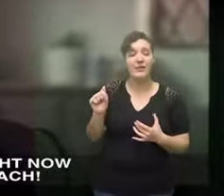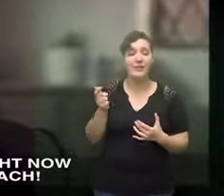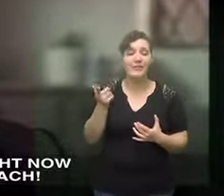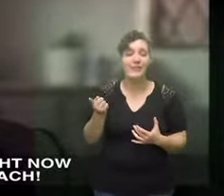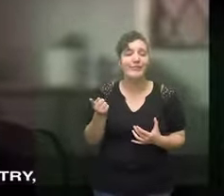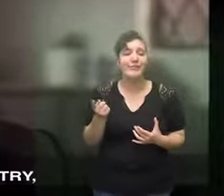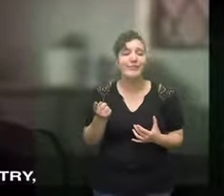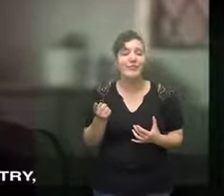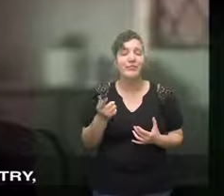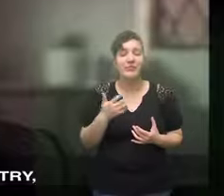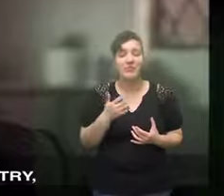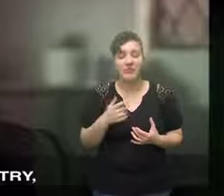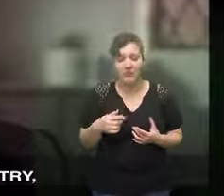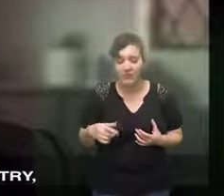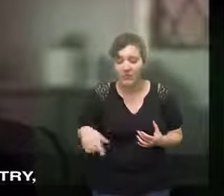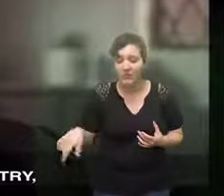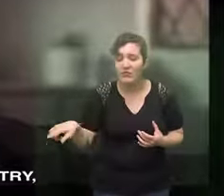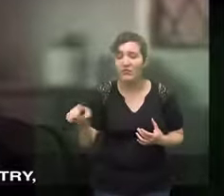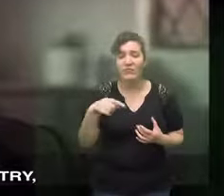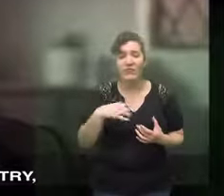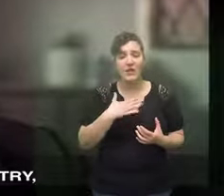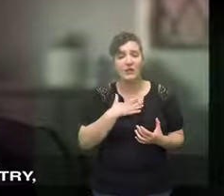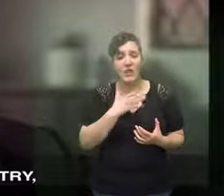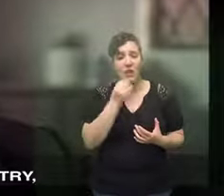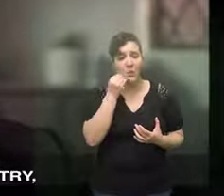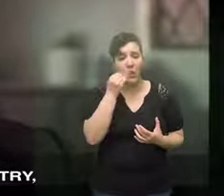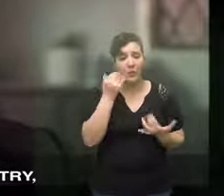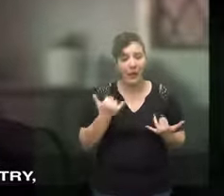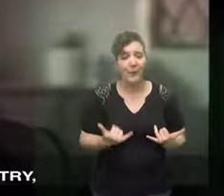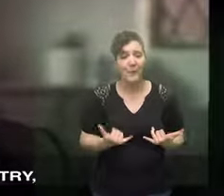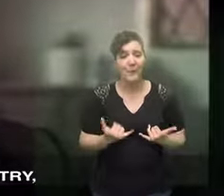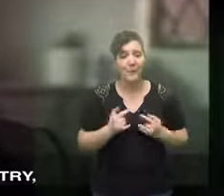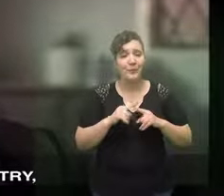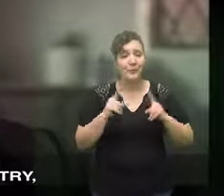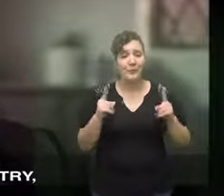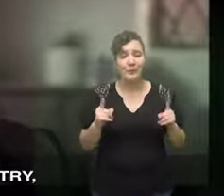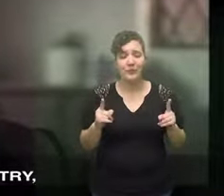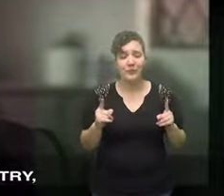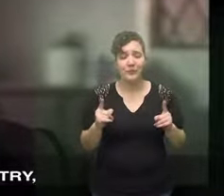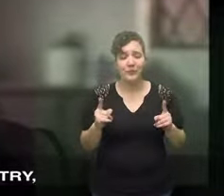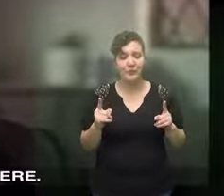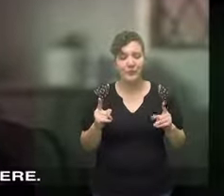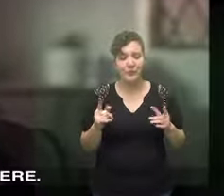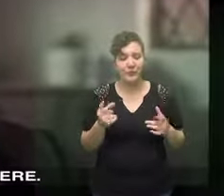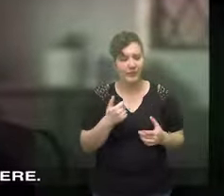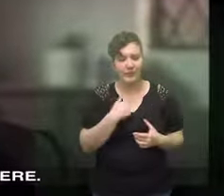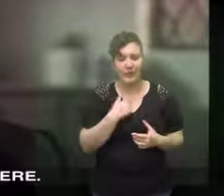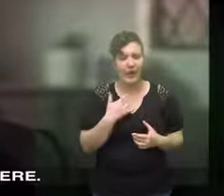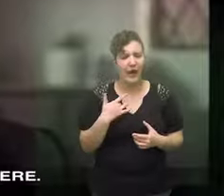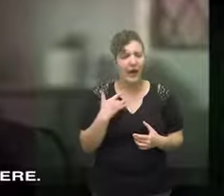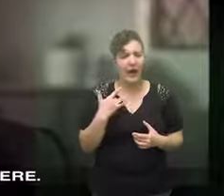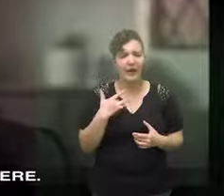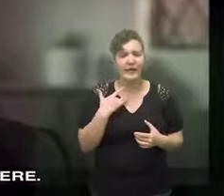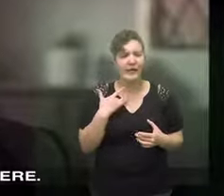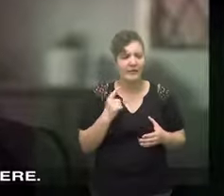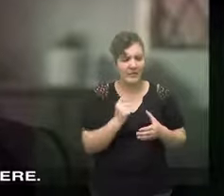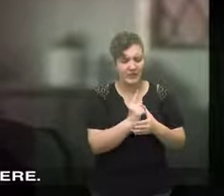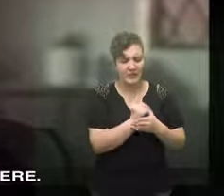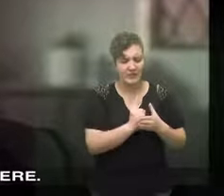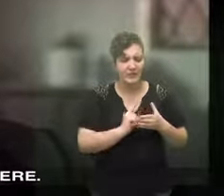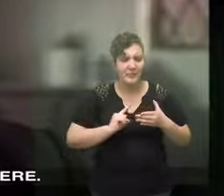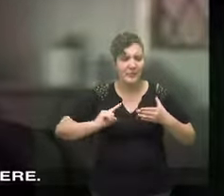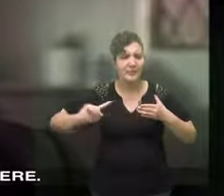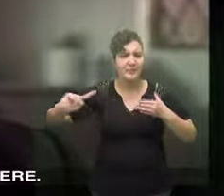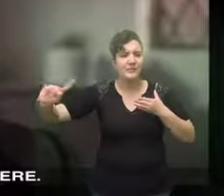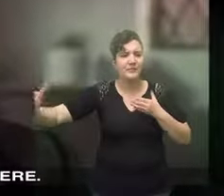this is home our mother country yet we are